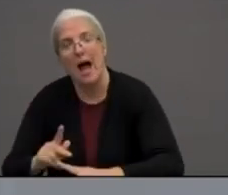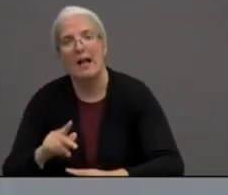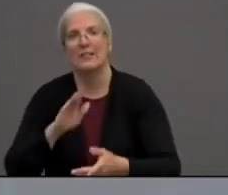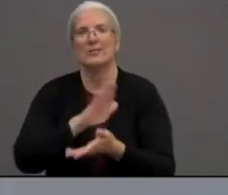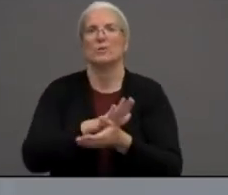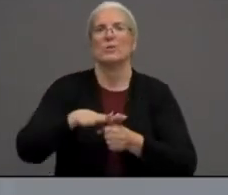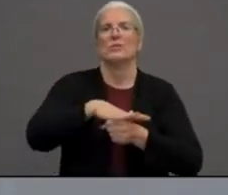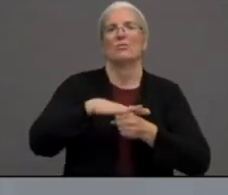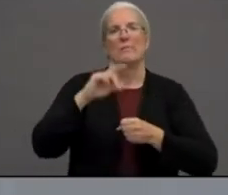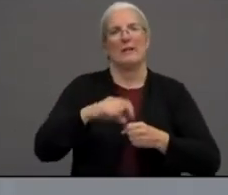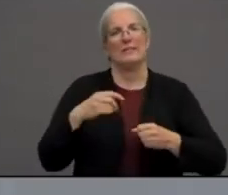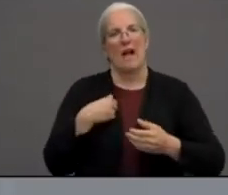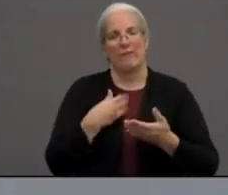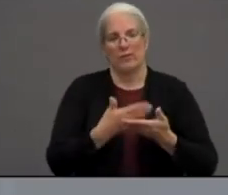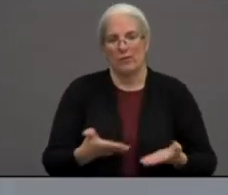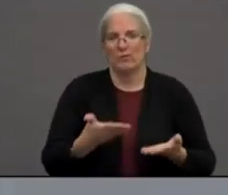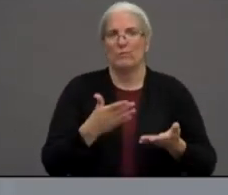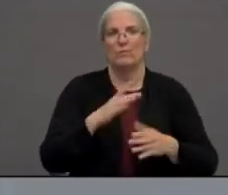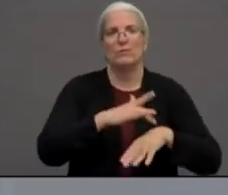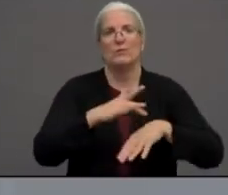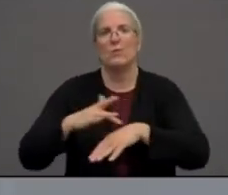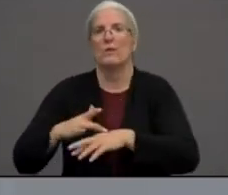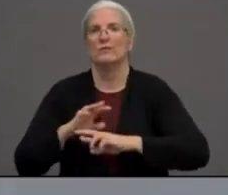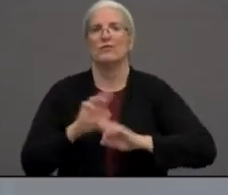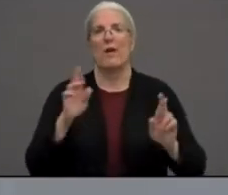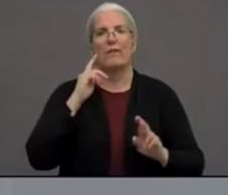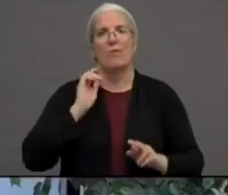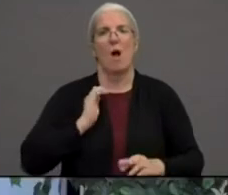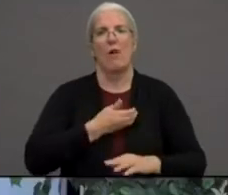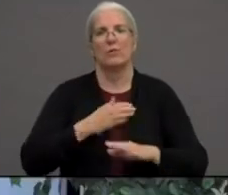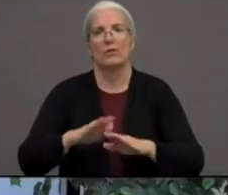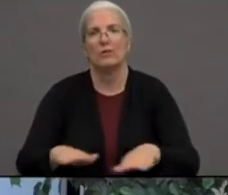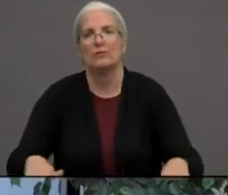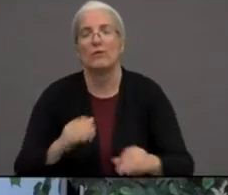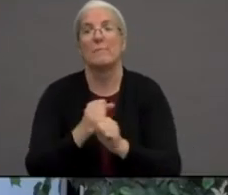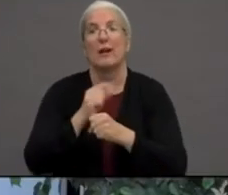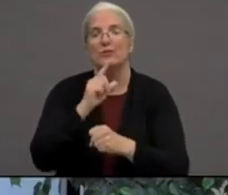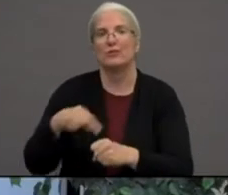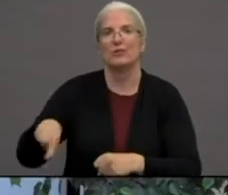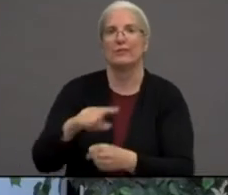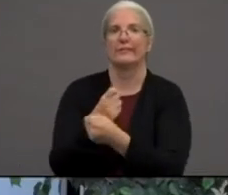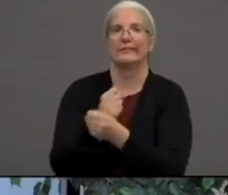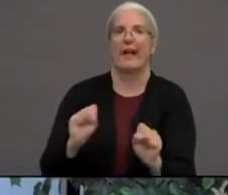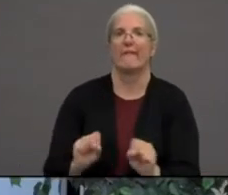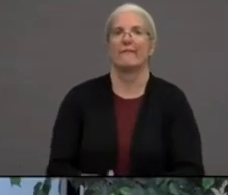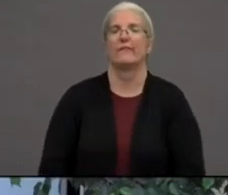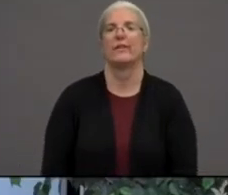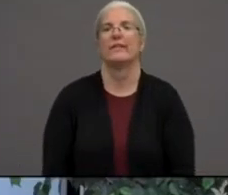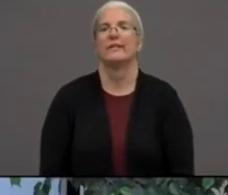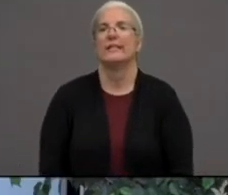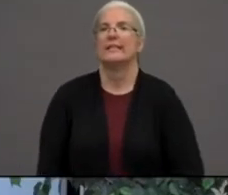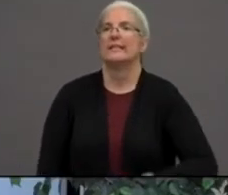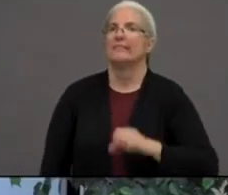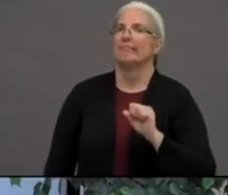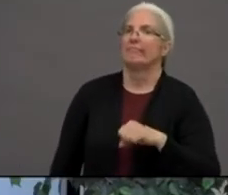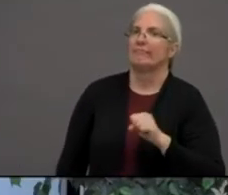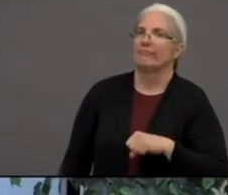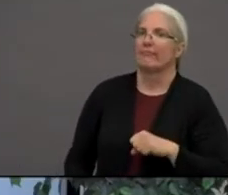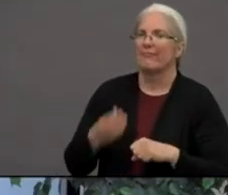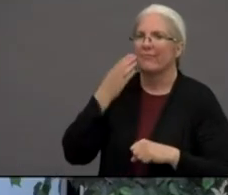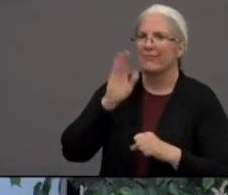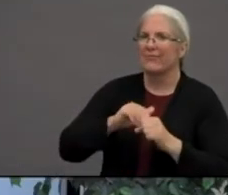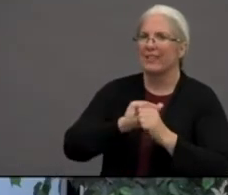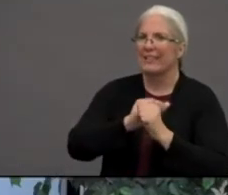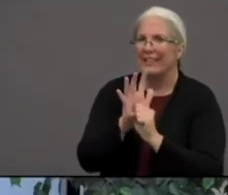that they have a plan, and that our children are safe. Yeah, so the uncertainty of COVID-19 has caused many families to